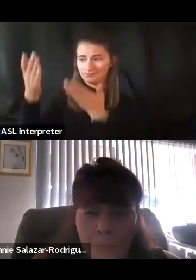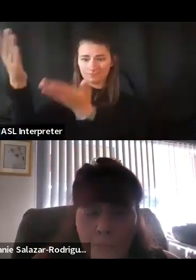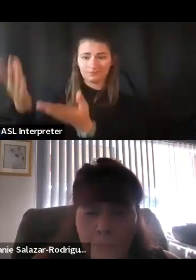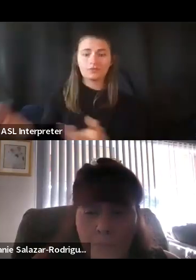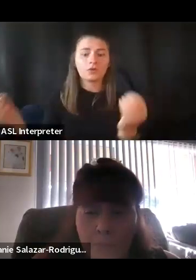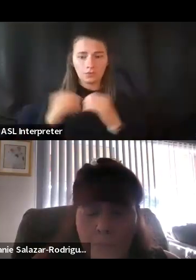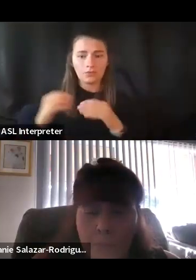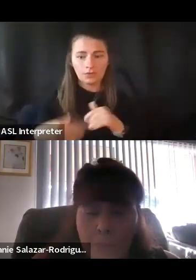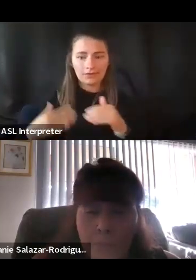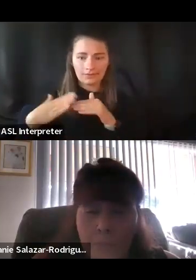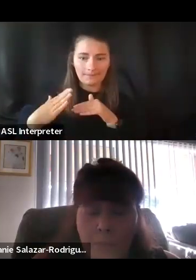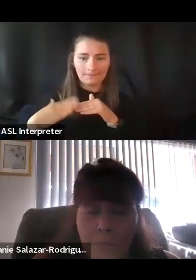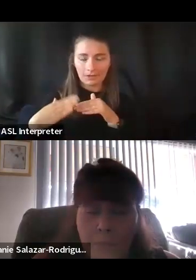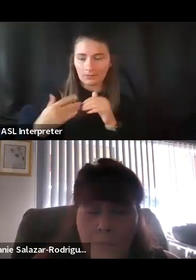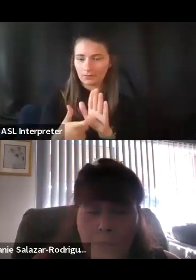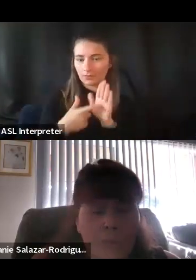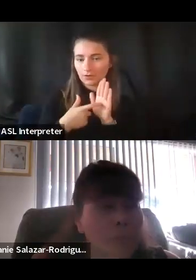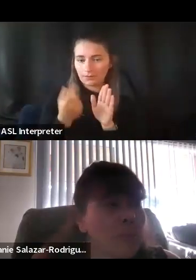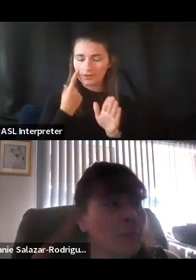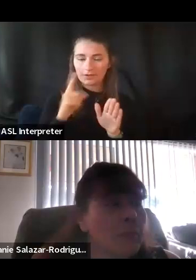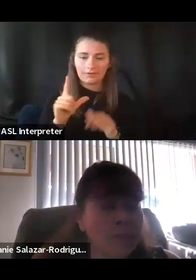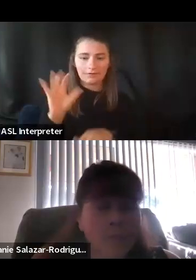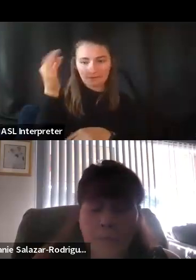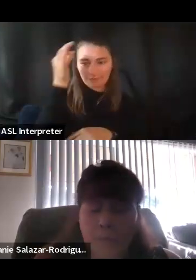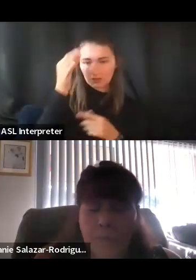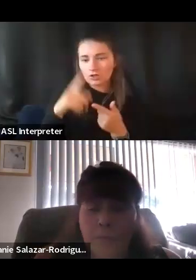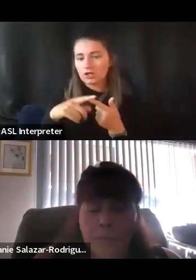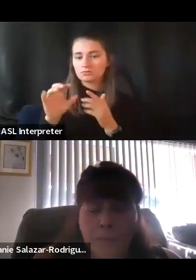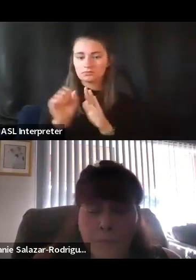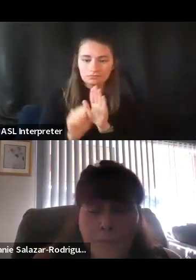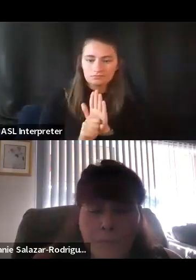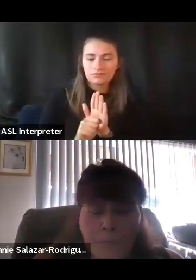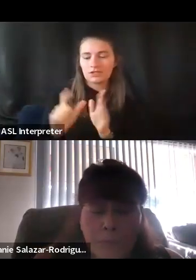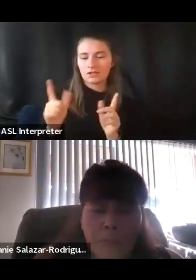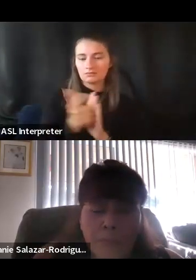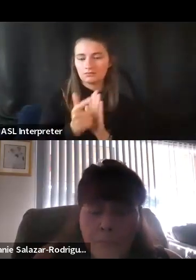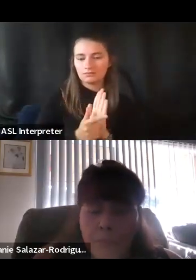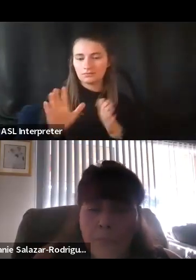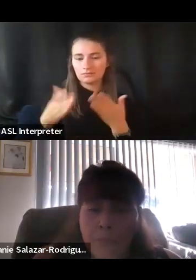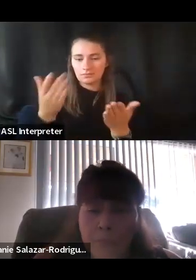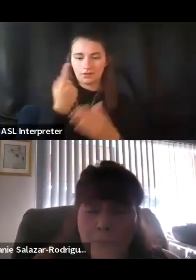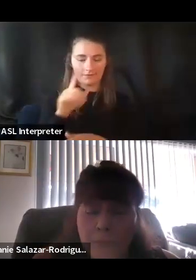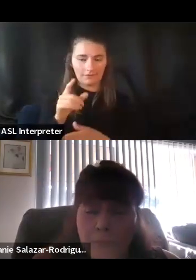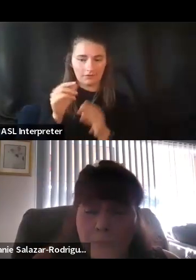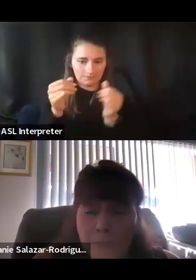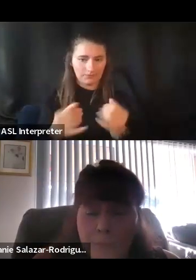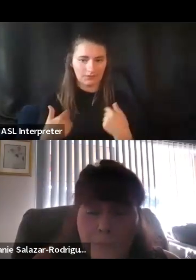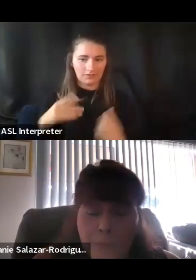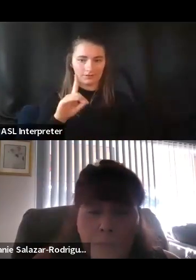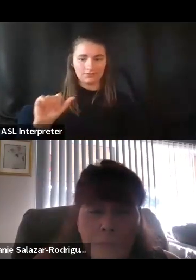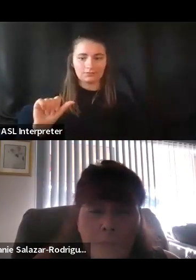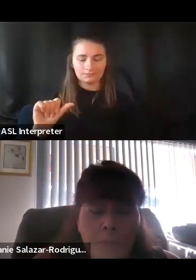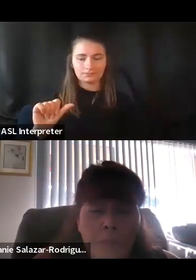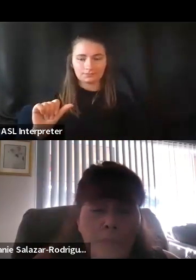minimum requirements that federal and state laws provide to individuals with disability,